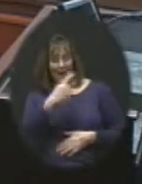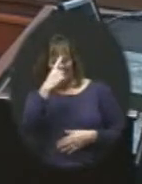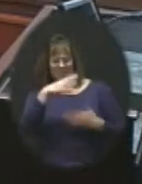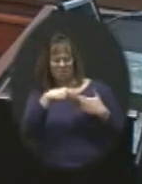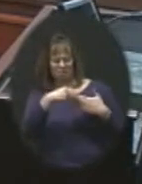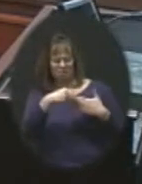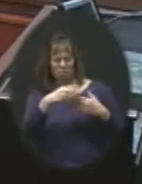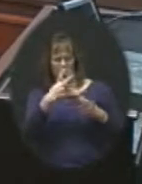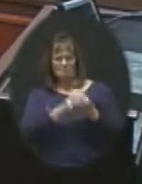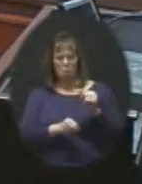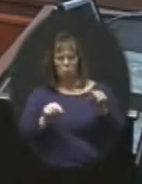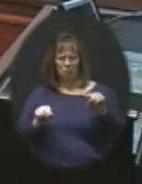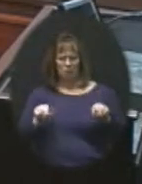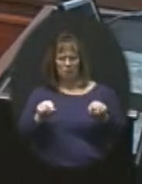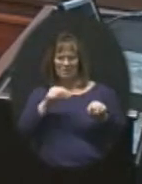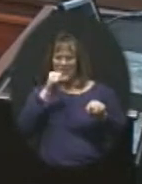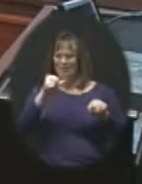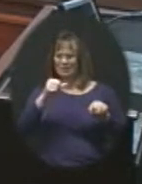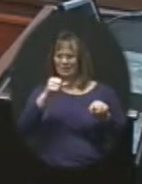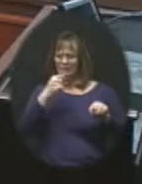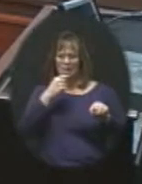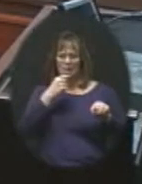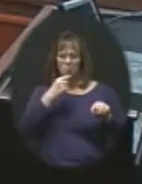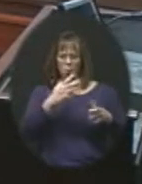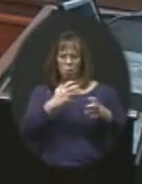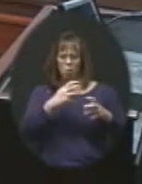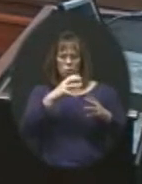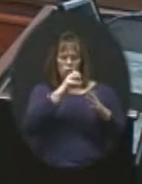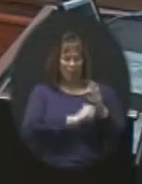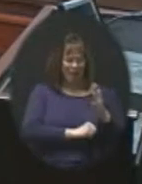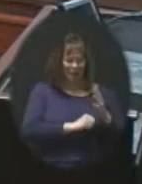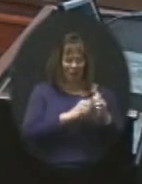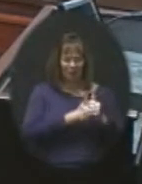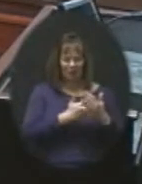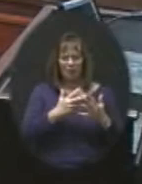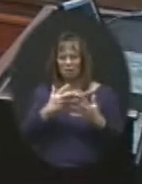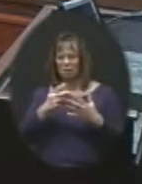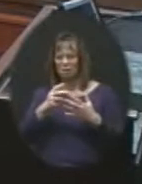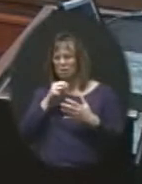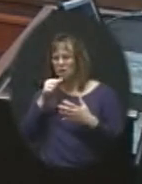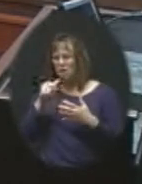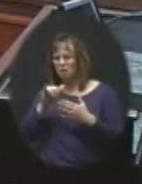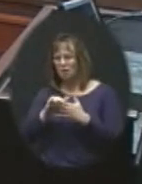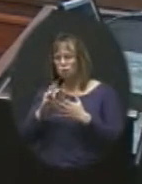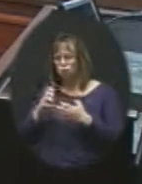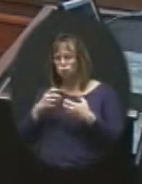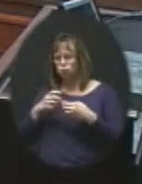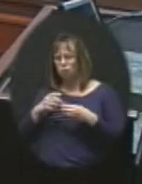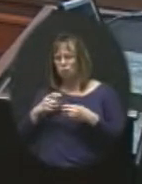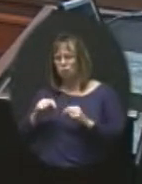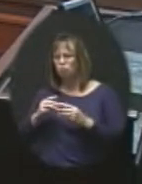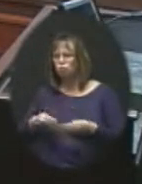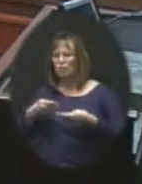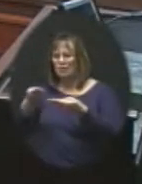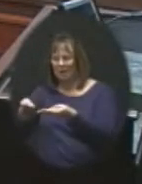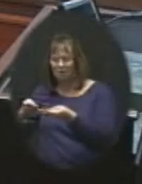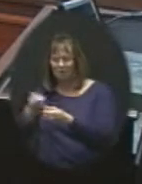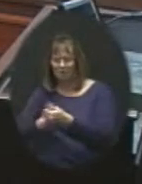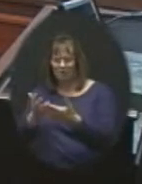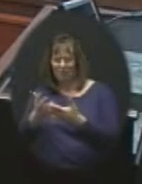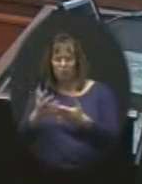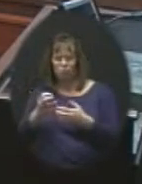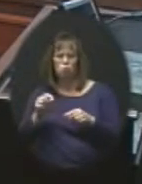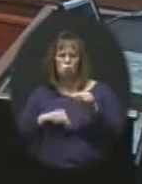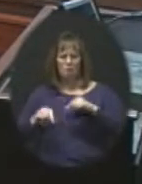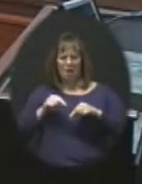a flexibility on both sides. It's not saying we want to take everything away and it's not saying that we, that you try to give everything away. It's saying let's get back to the point